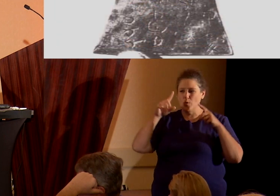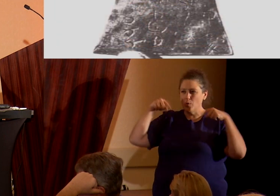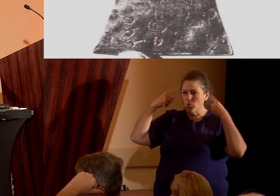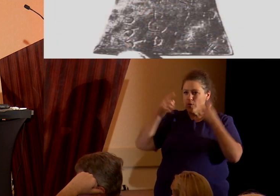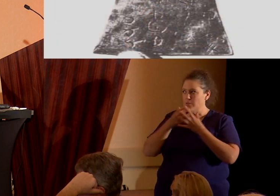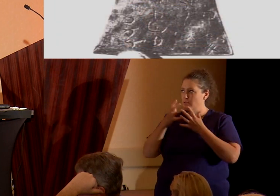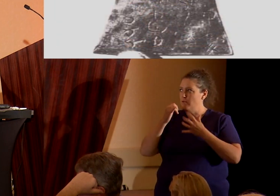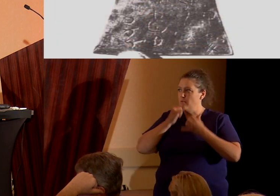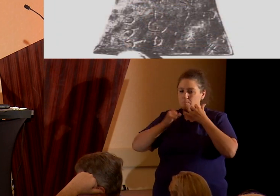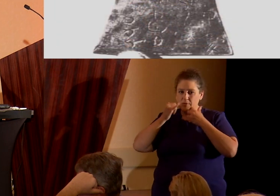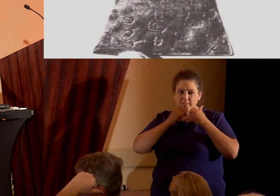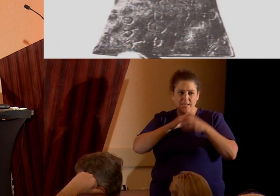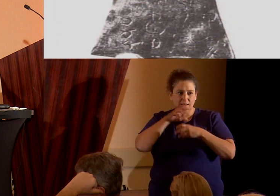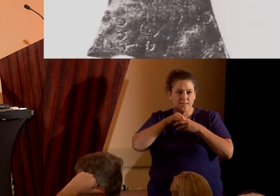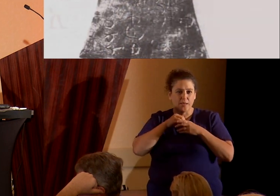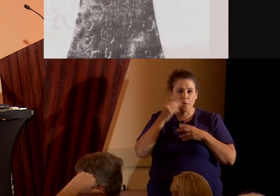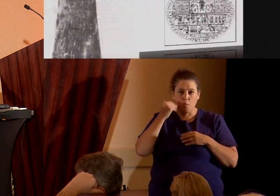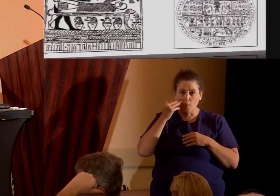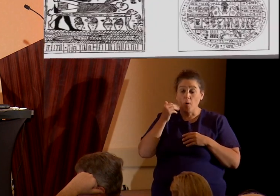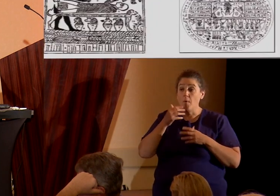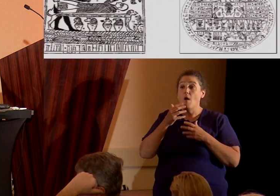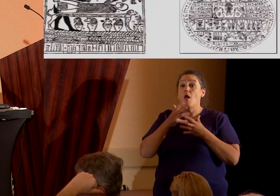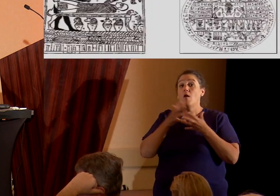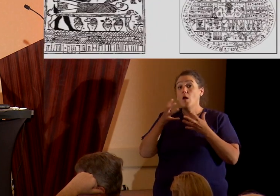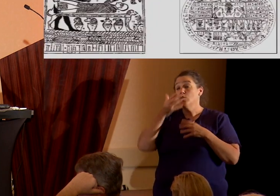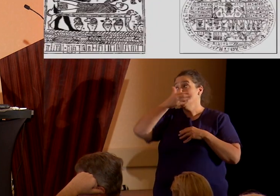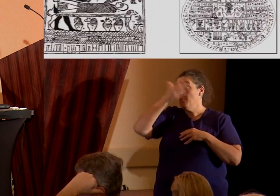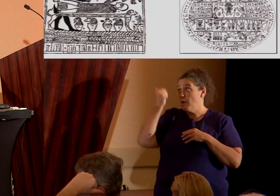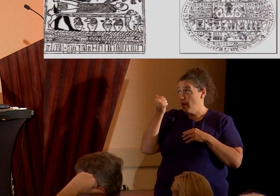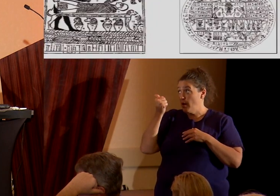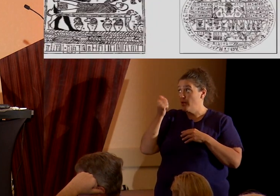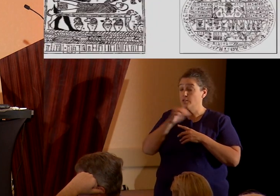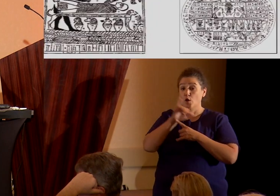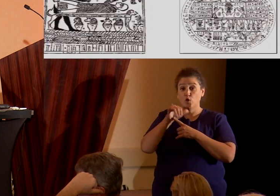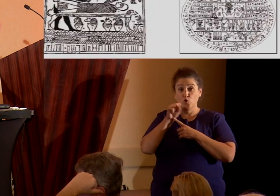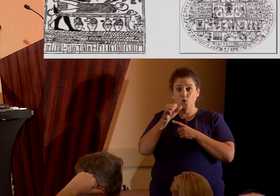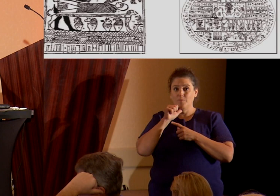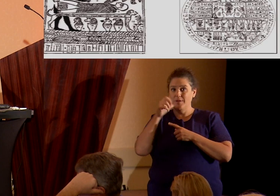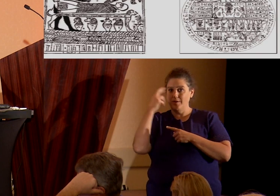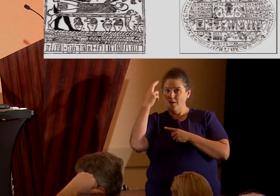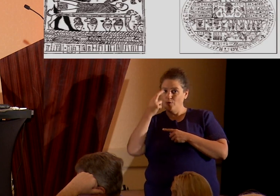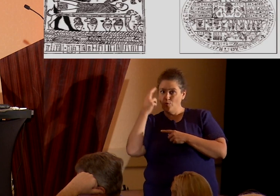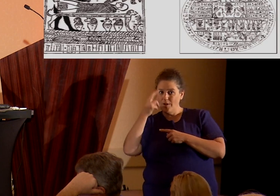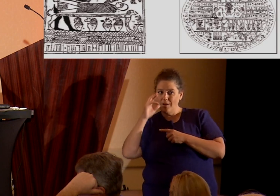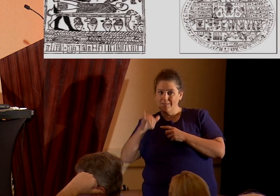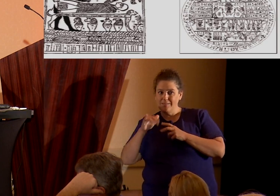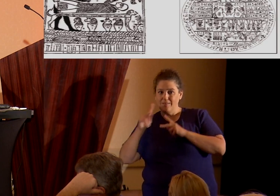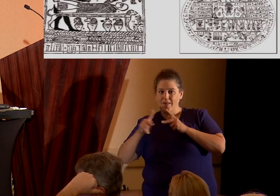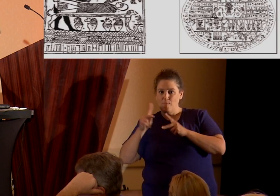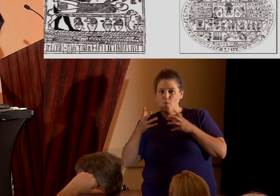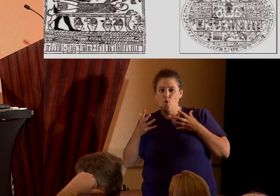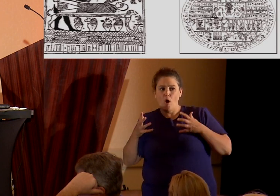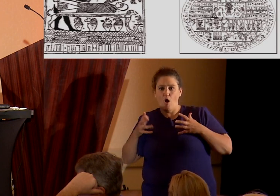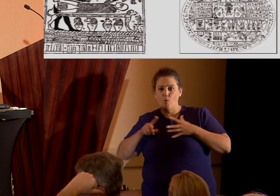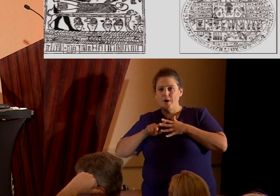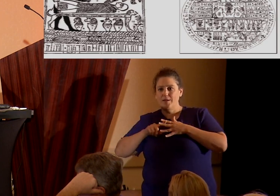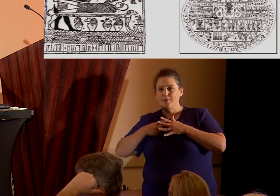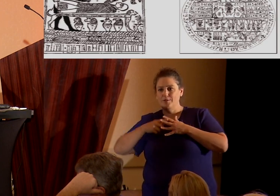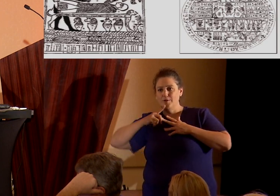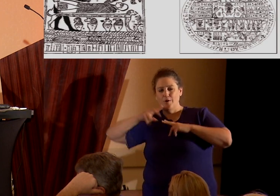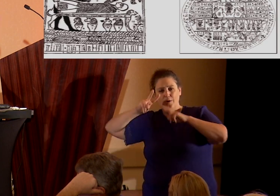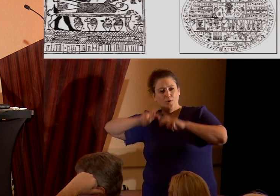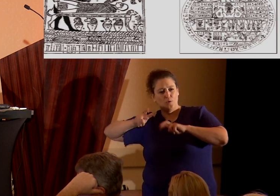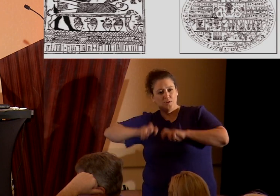mistakes in Mormonism, largely because the, uh, Joseph Smith didn't realize that people were already starting to decipher